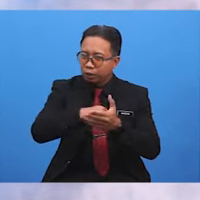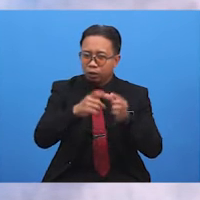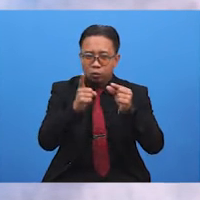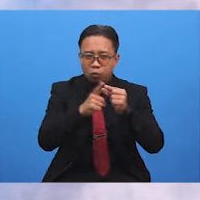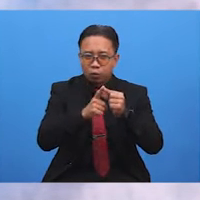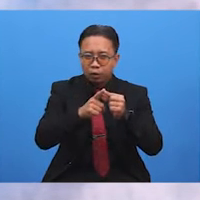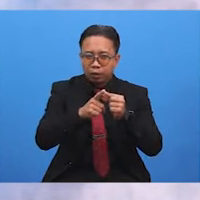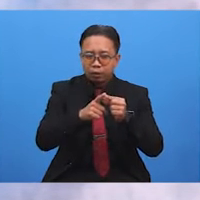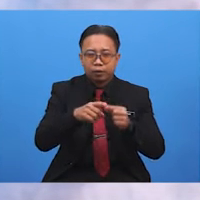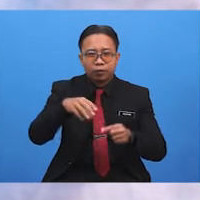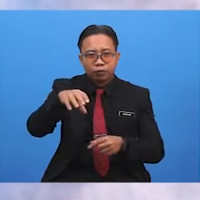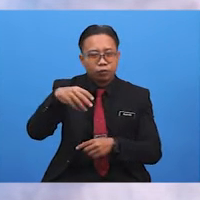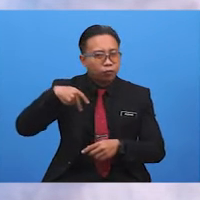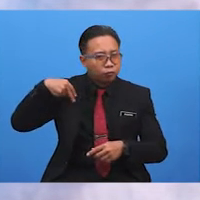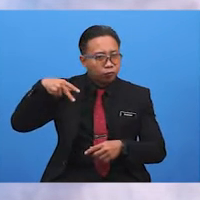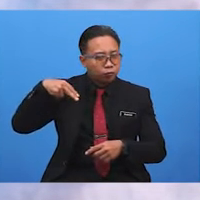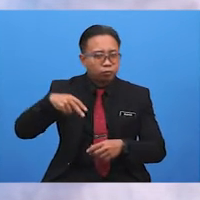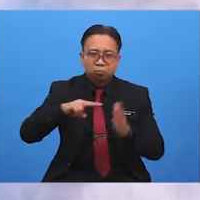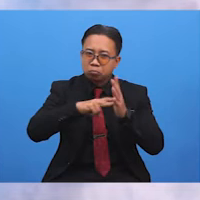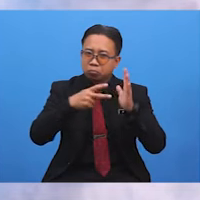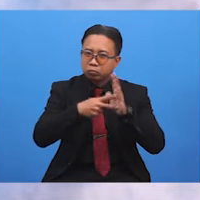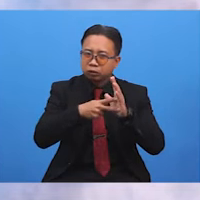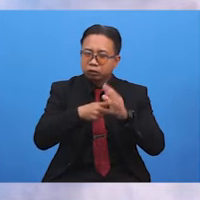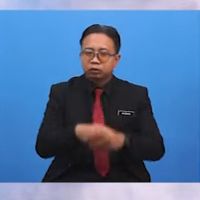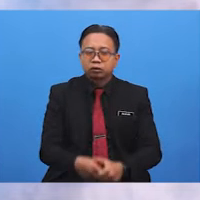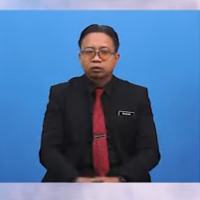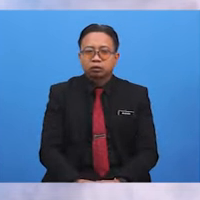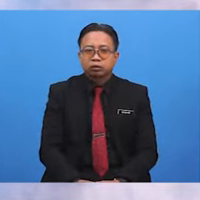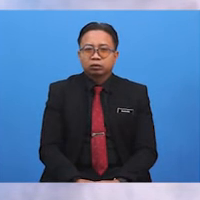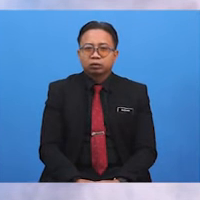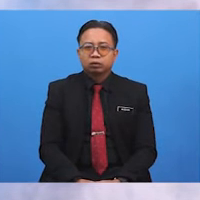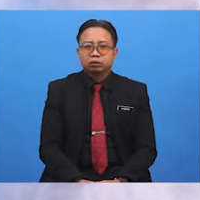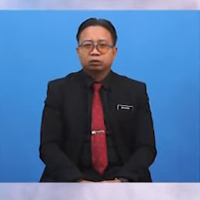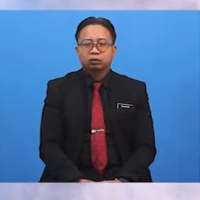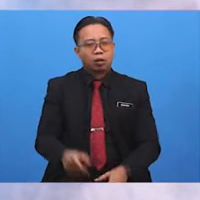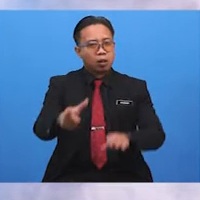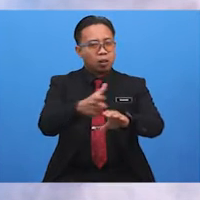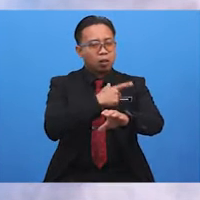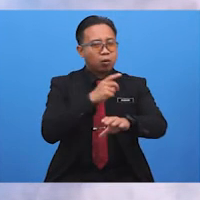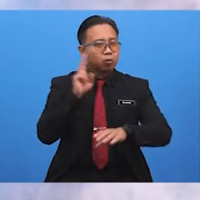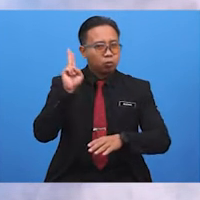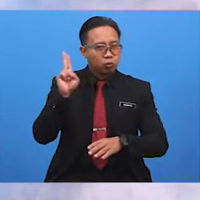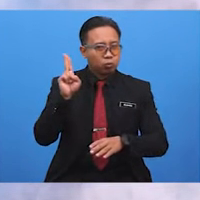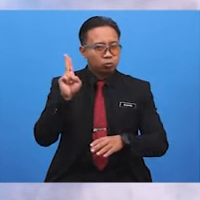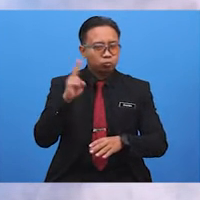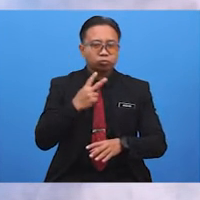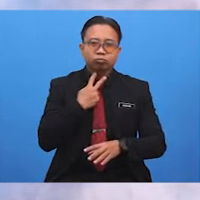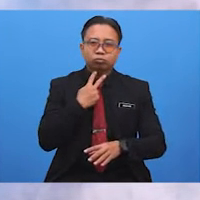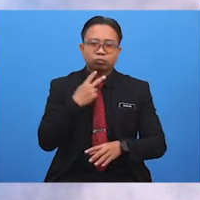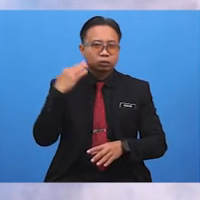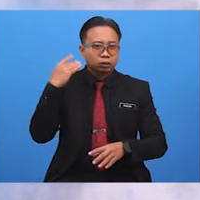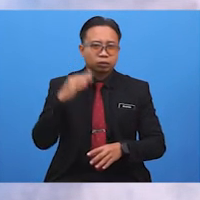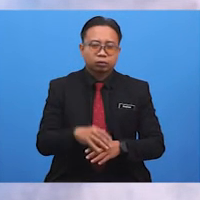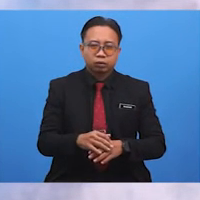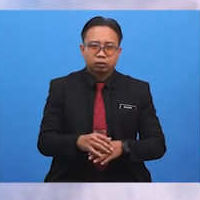the word FOOT It does not mean that you have to use a long OO sound Now